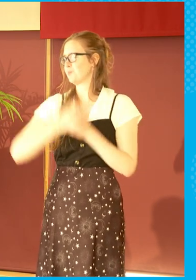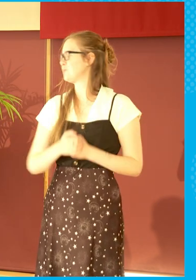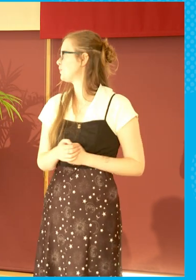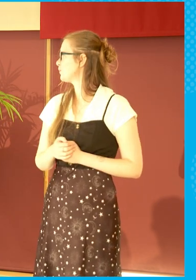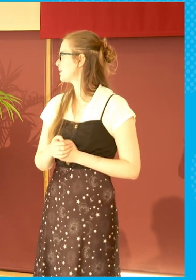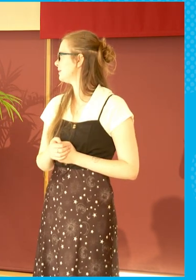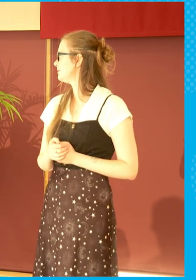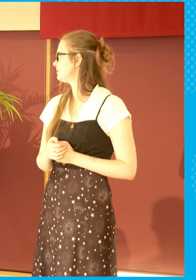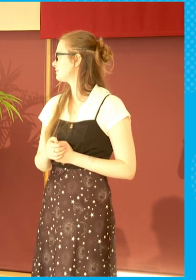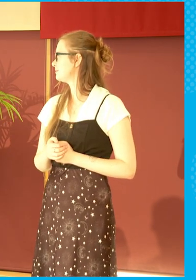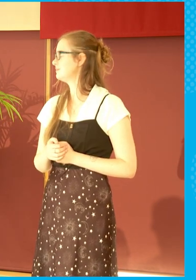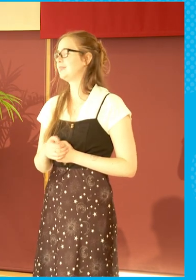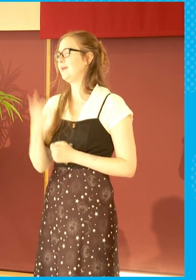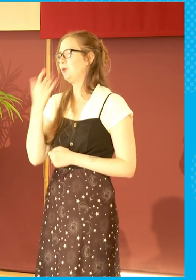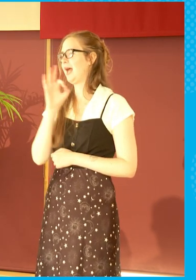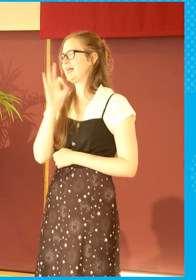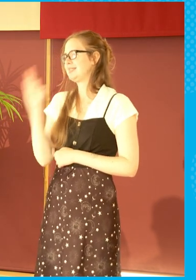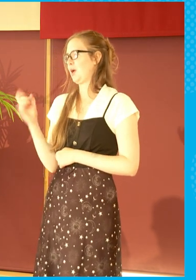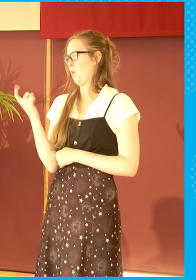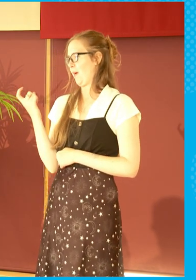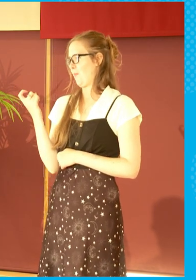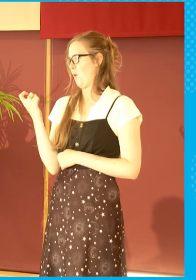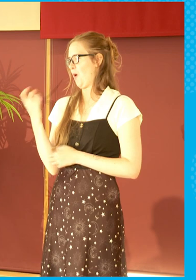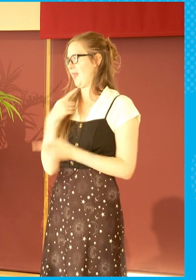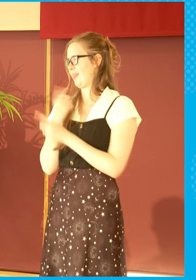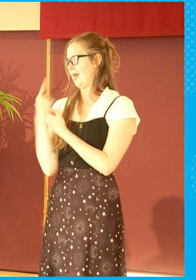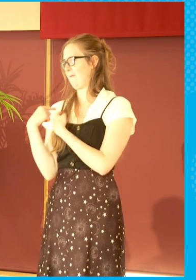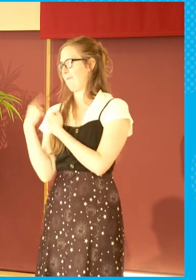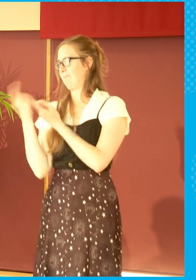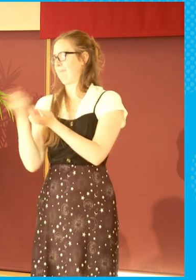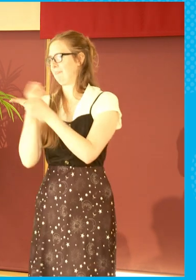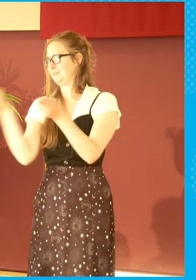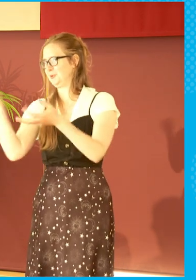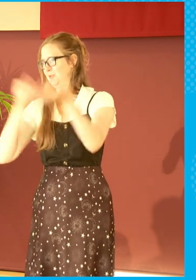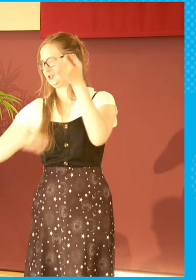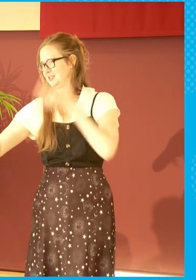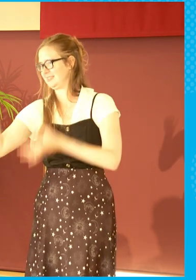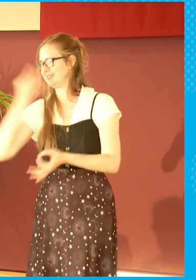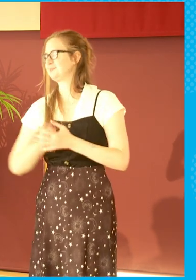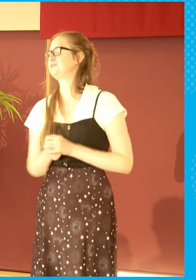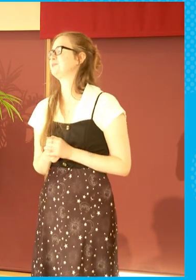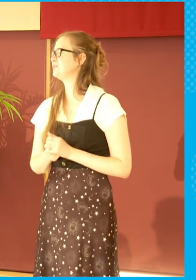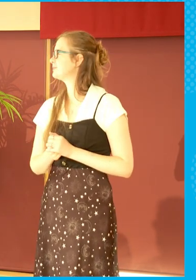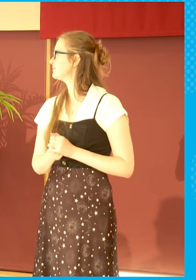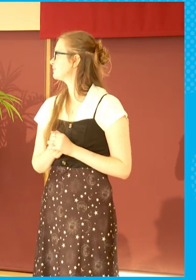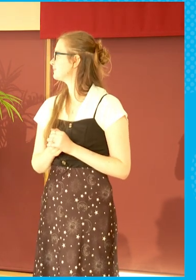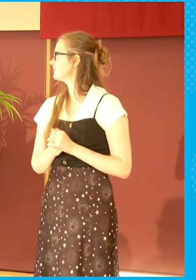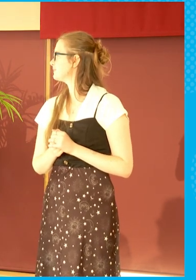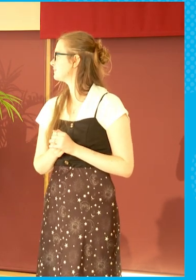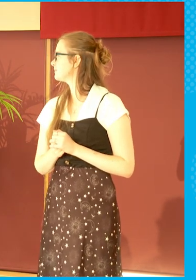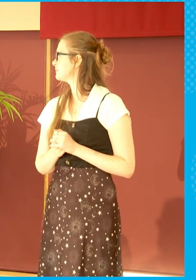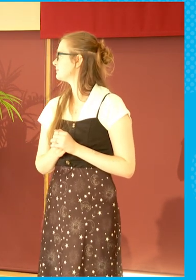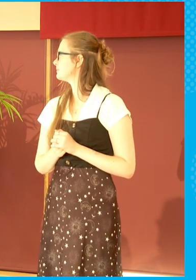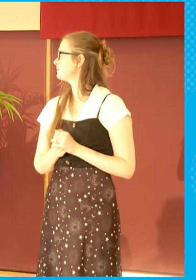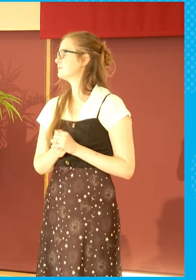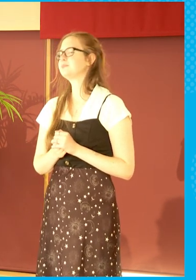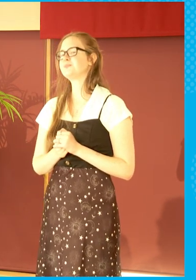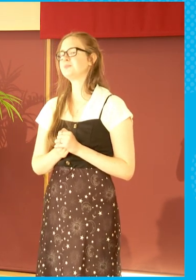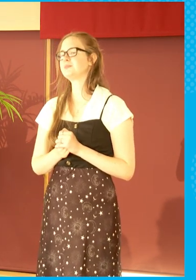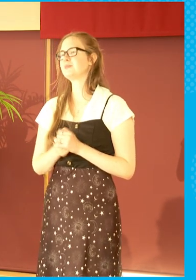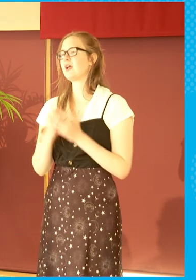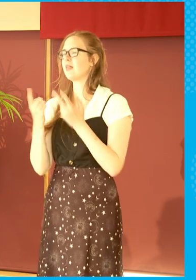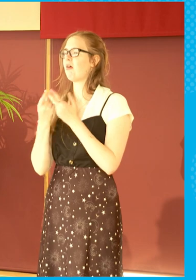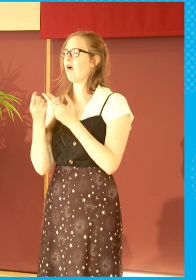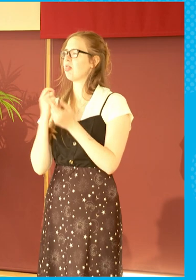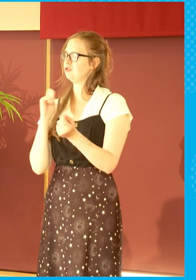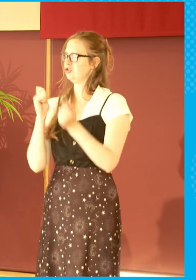I'm going to ask one more question and then we'll maybe move to some contributions from the audience. But the other change